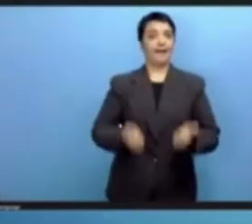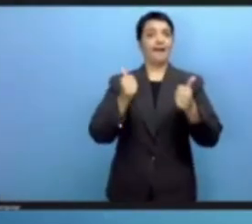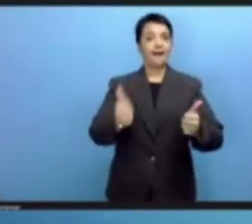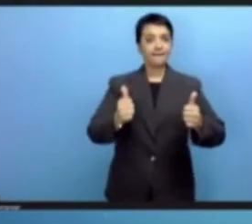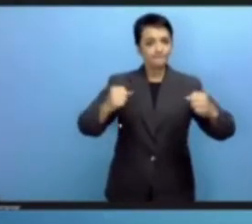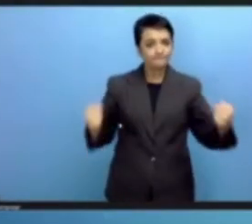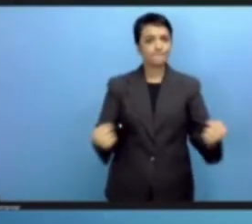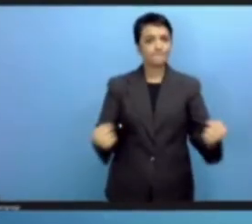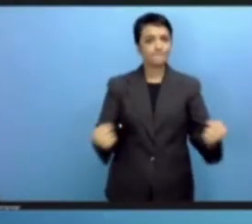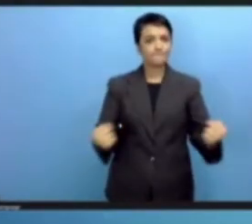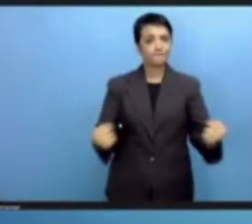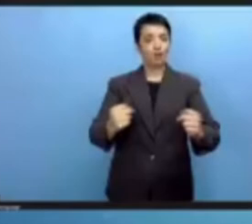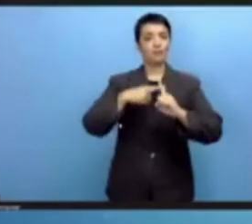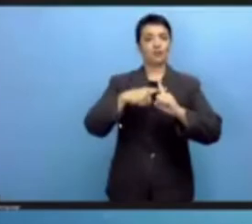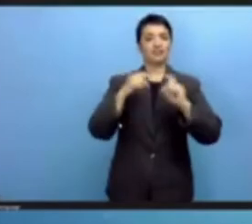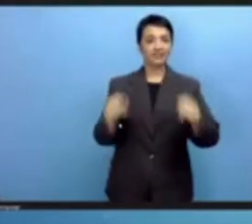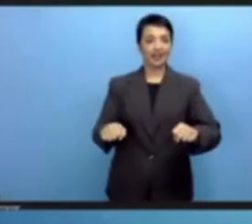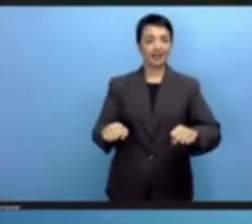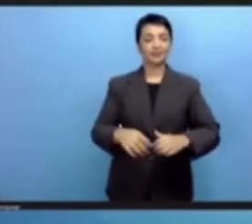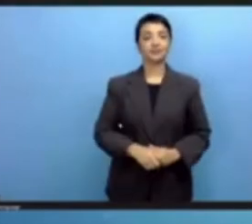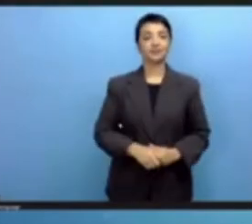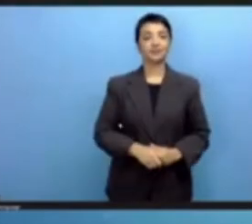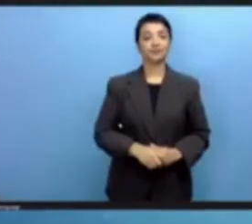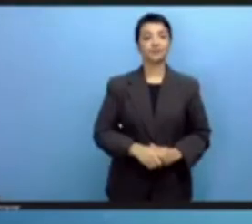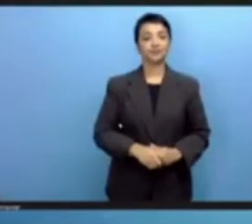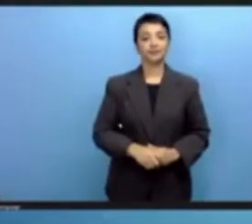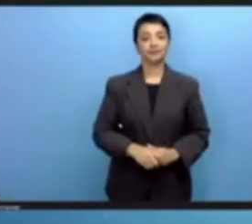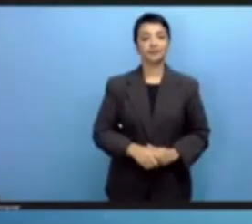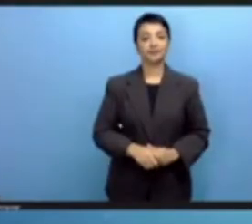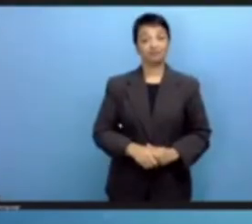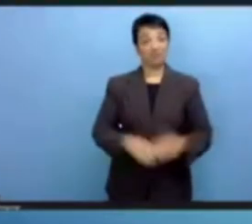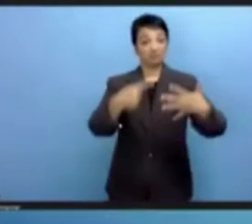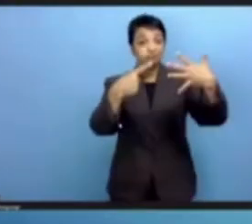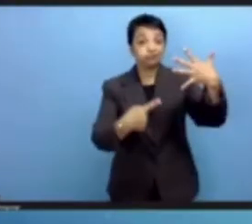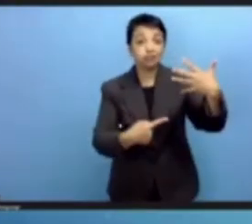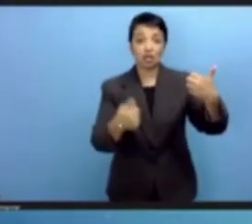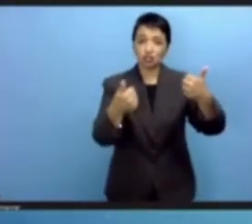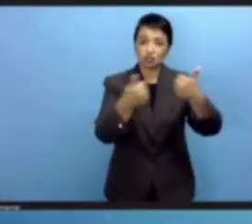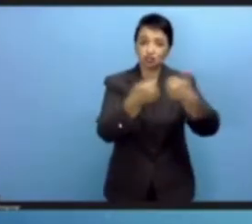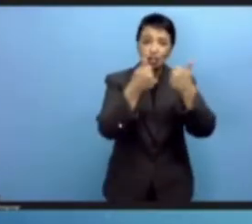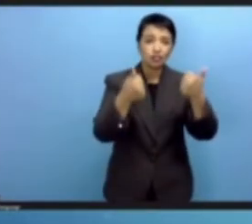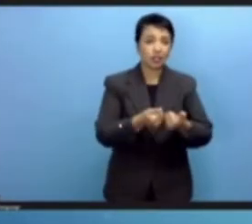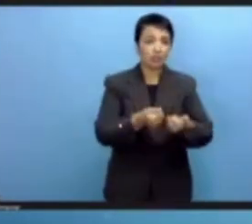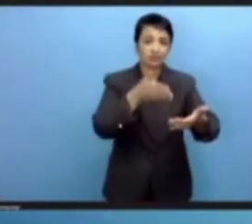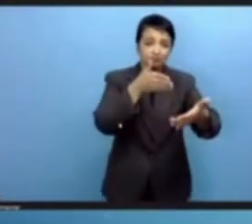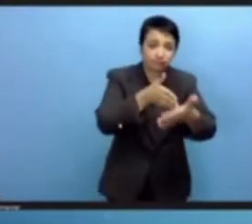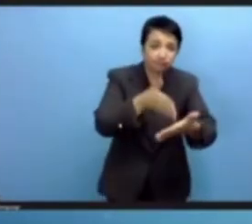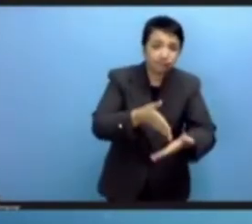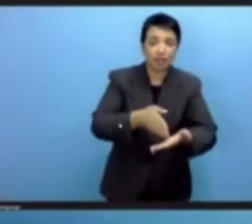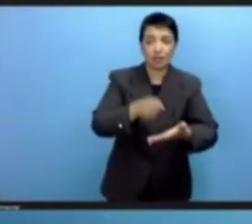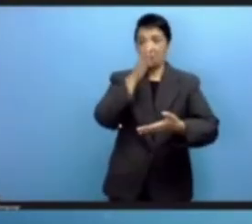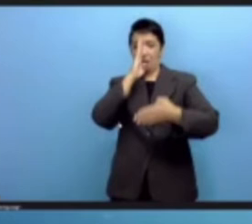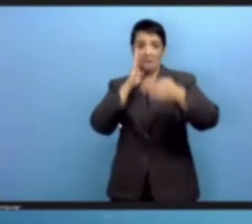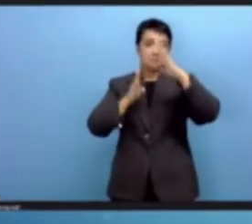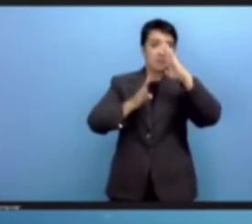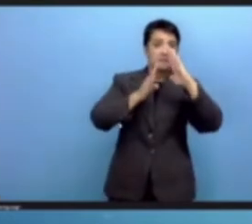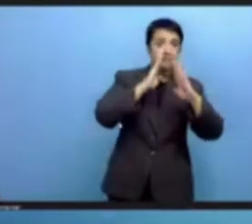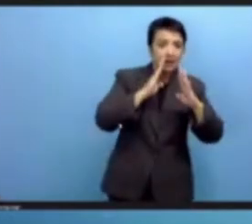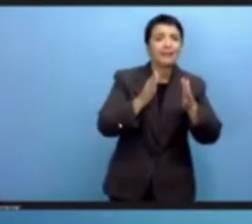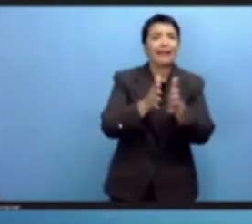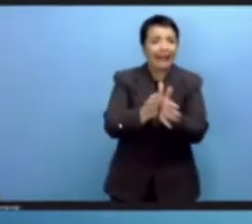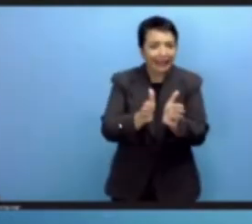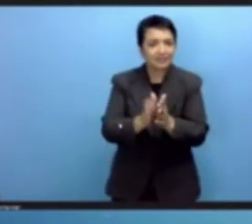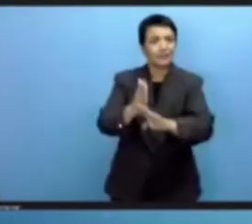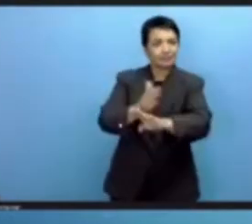The challenges are many. The speakers before me have described some of those challenges. And in Africa,